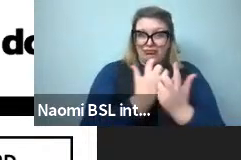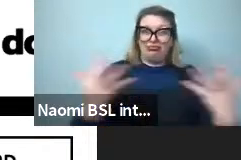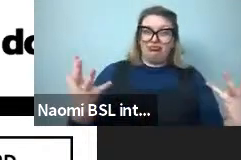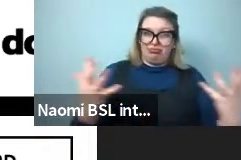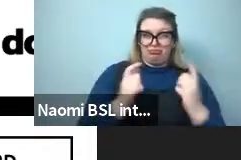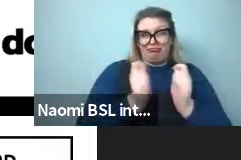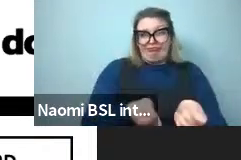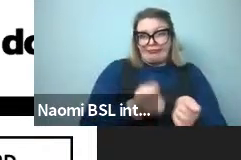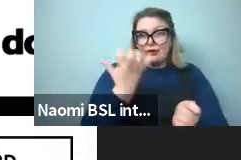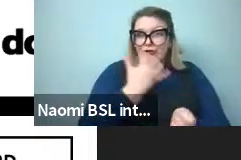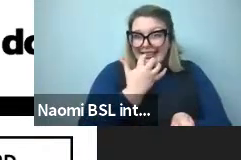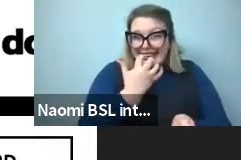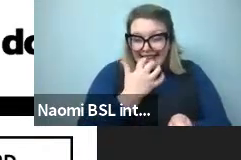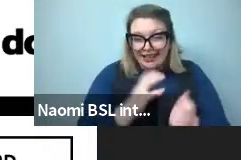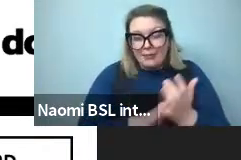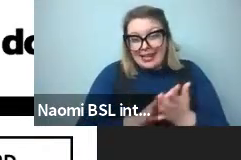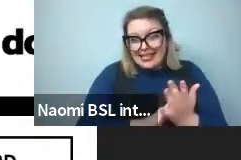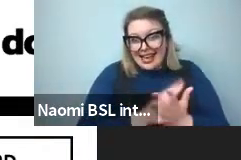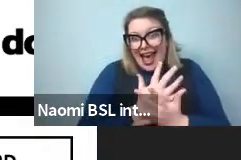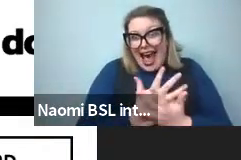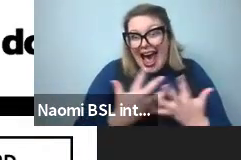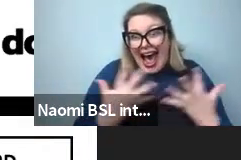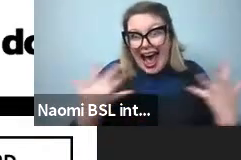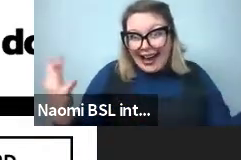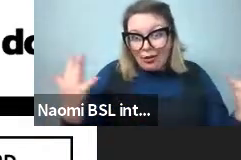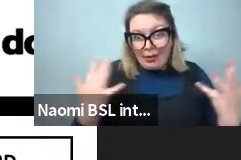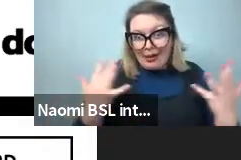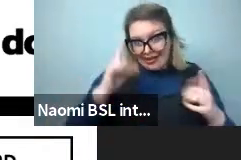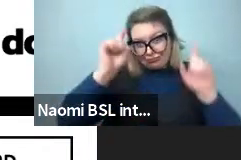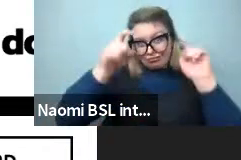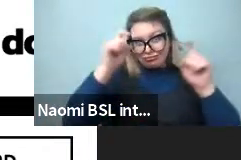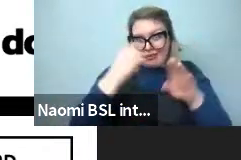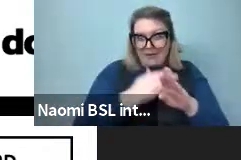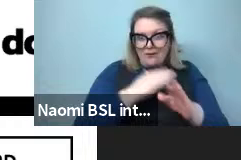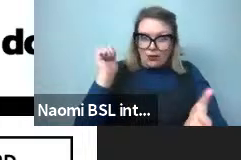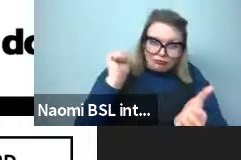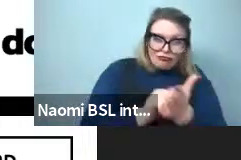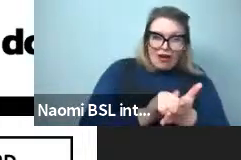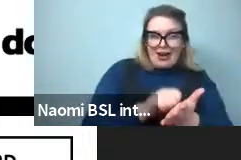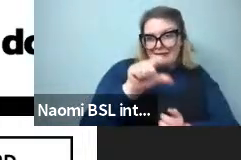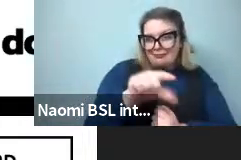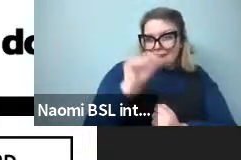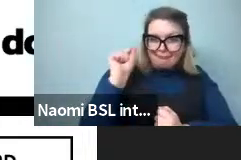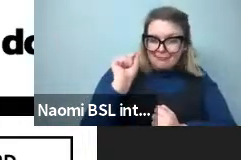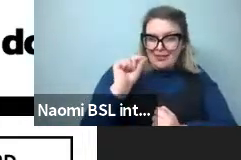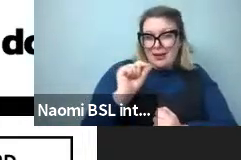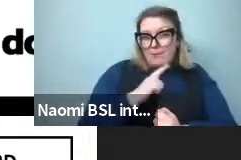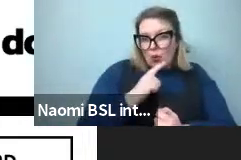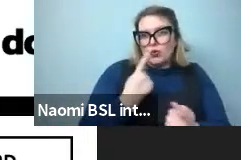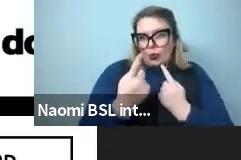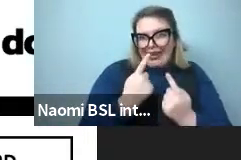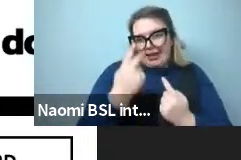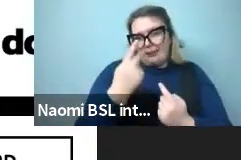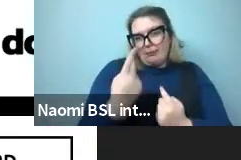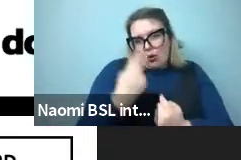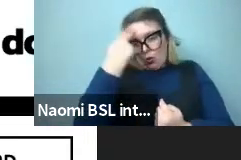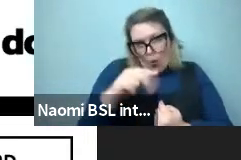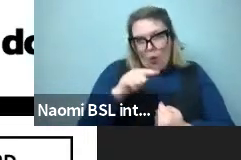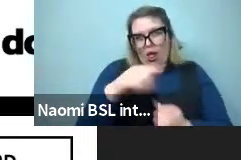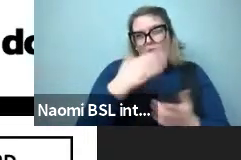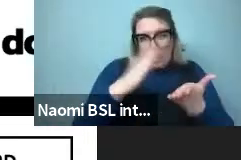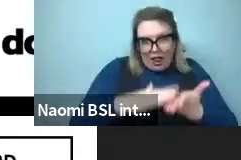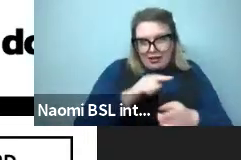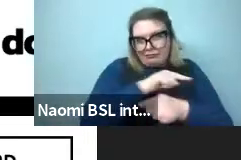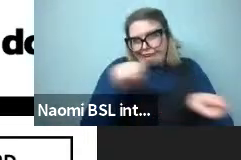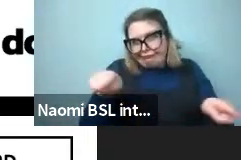the number of bits it takes here, roughly a lower bound on this in some way of information to be conveyed is the sum overall possible